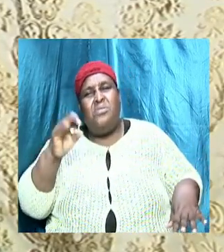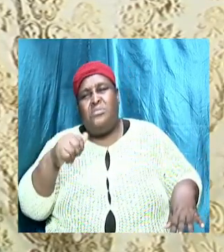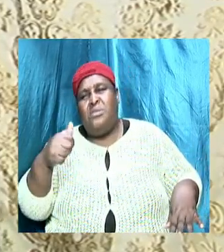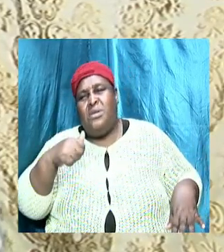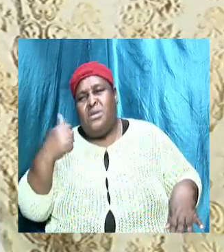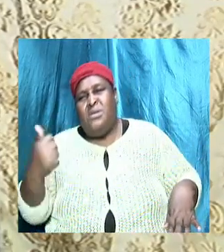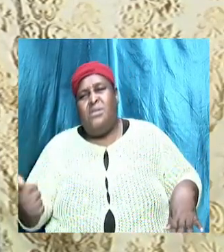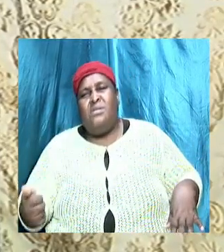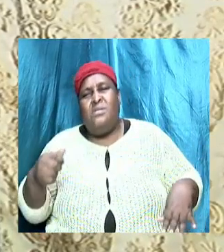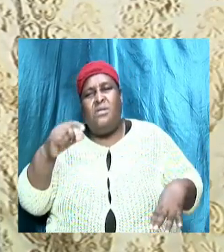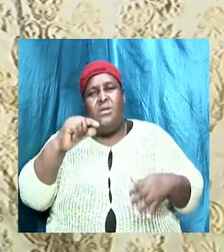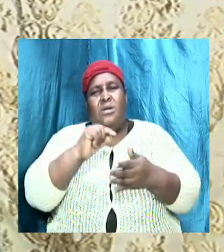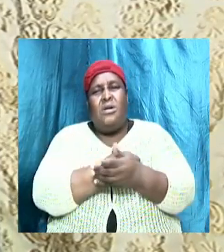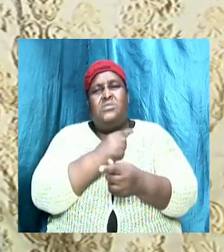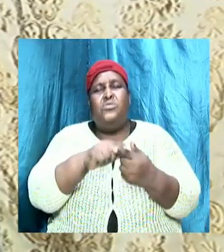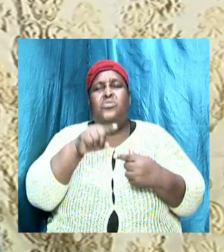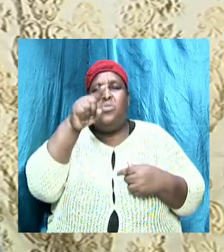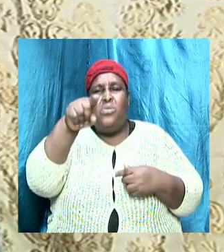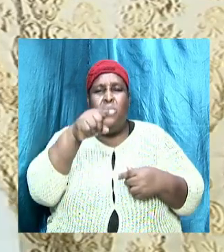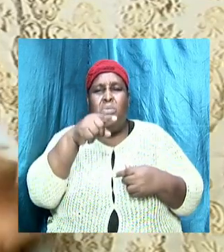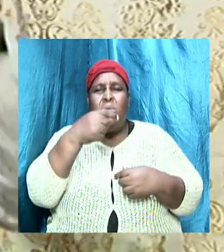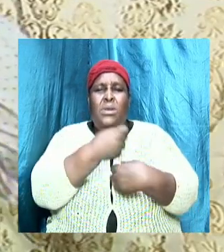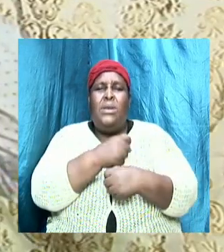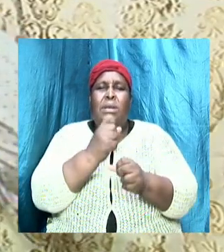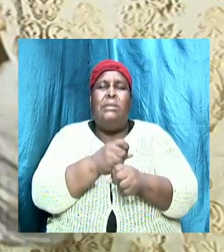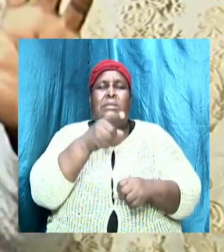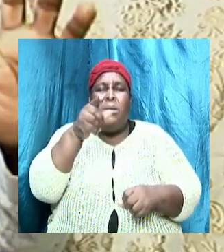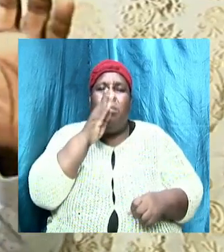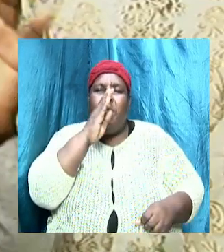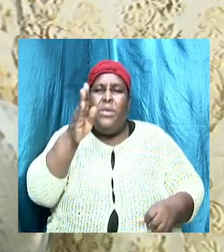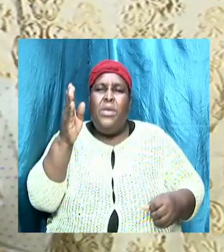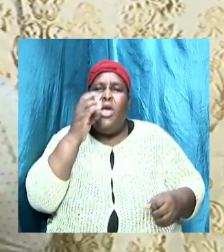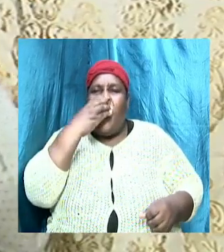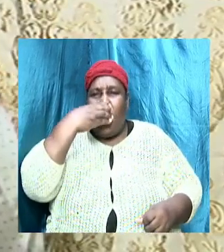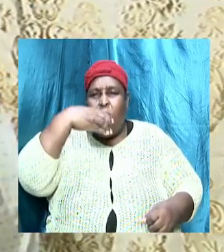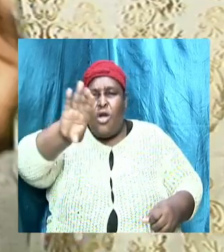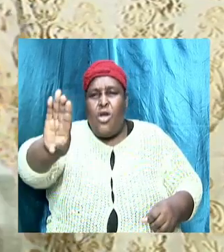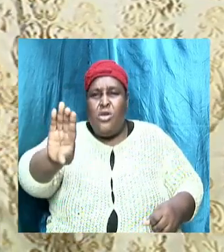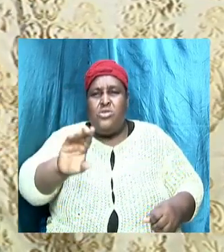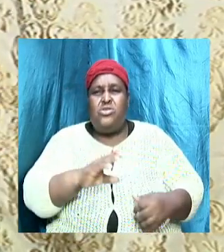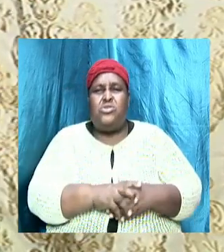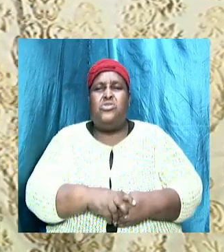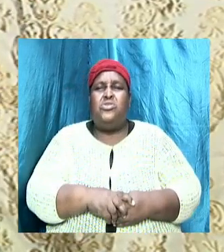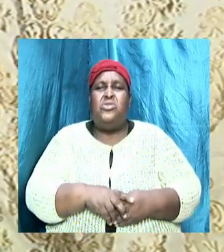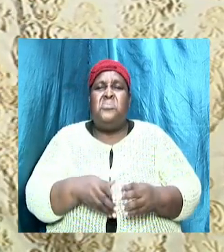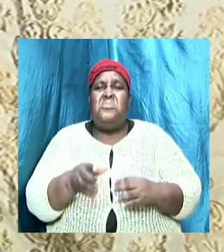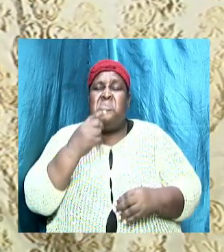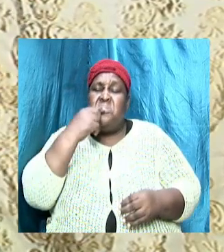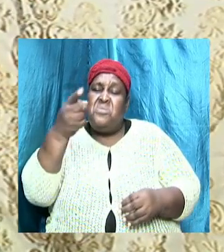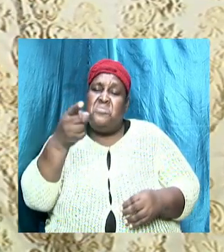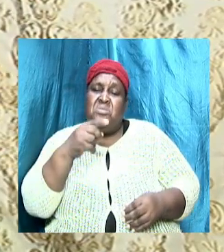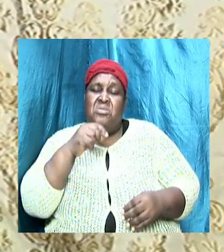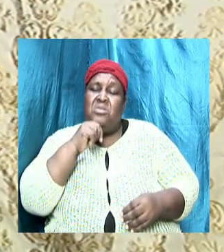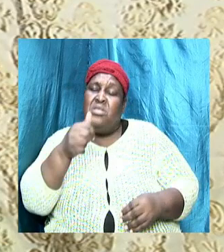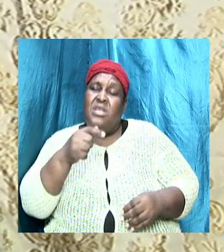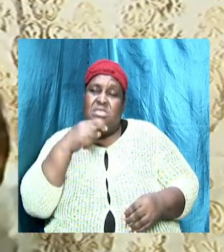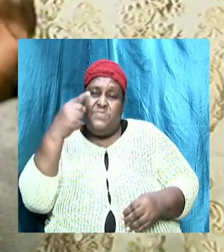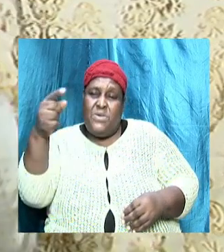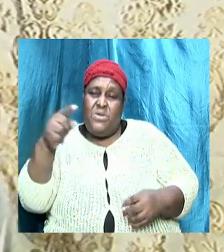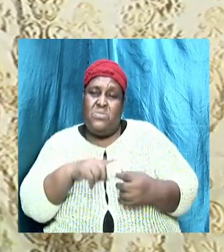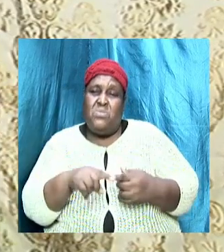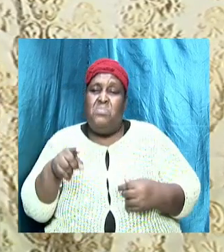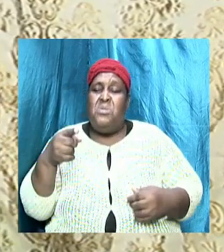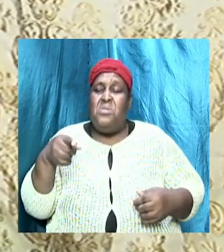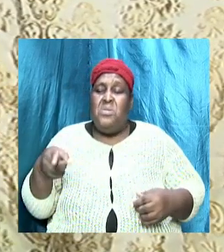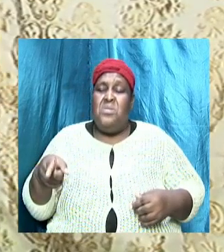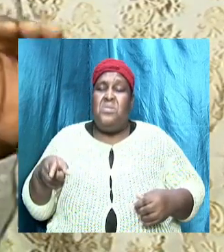him be a curse so you can talk but you are not talking to me because